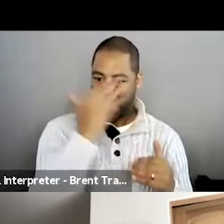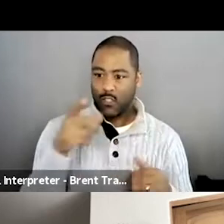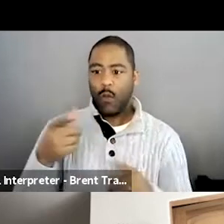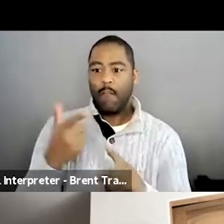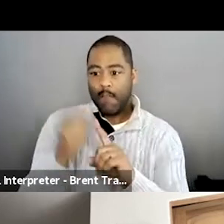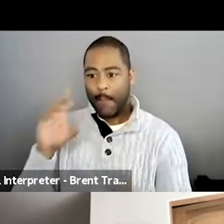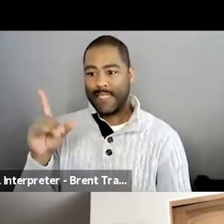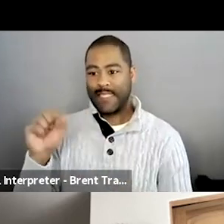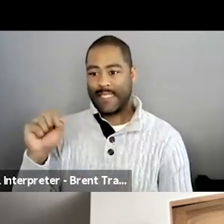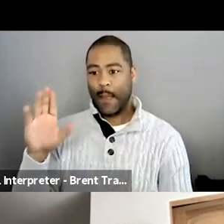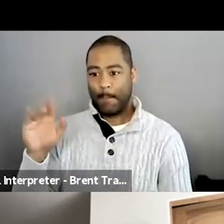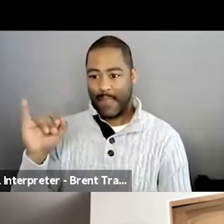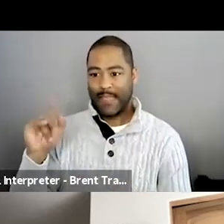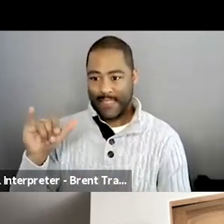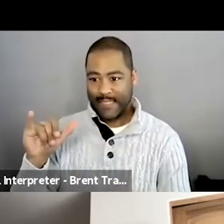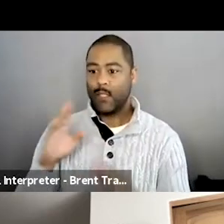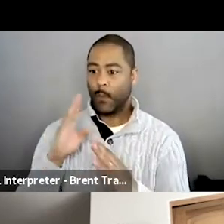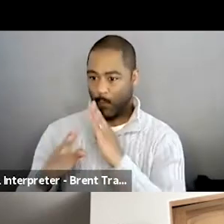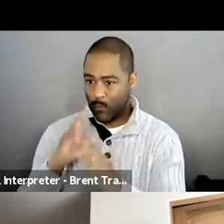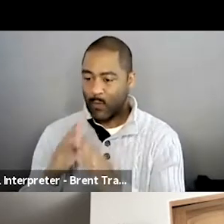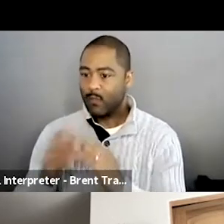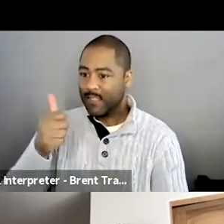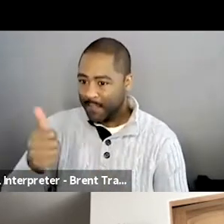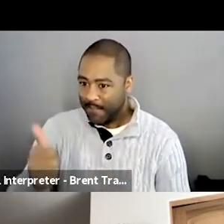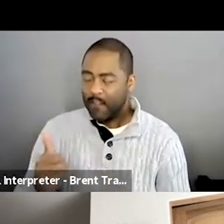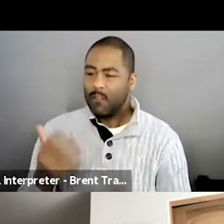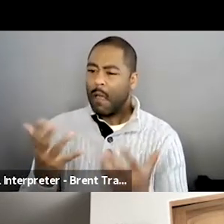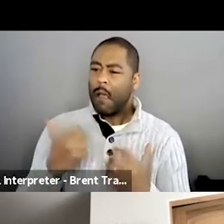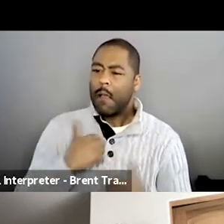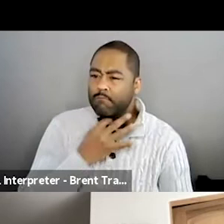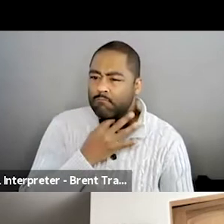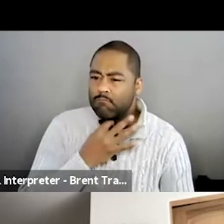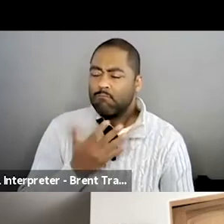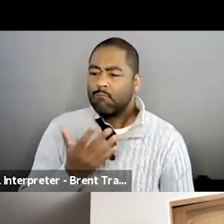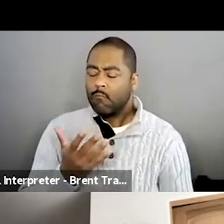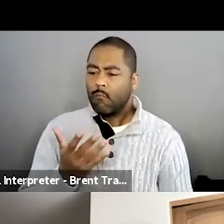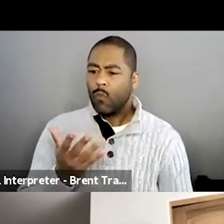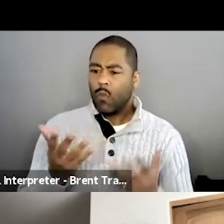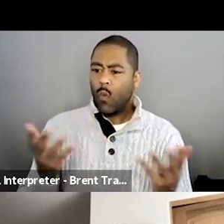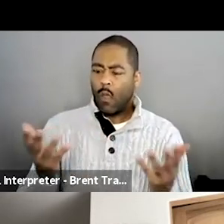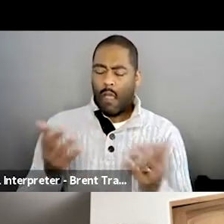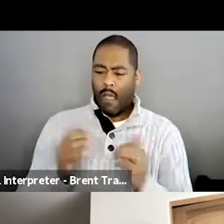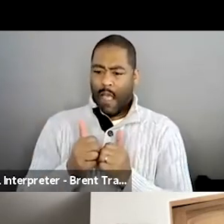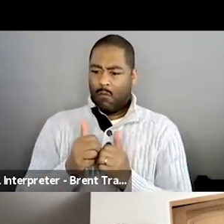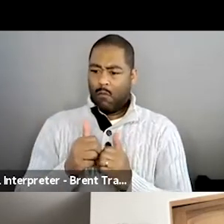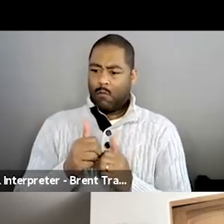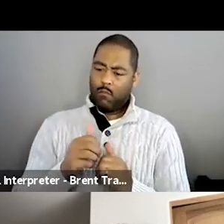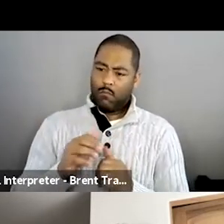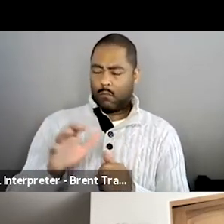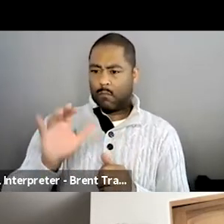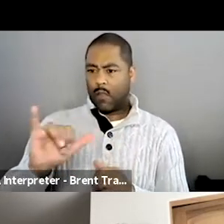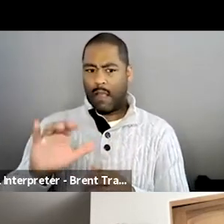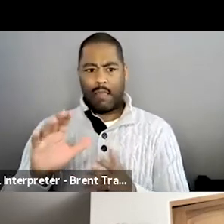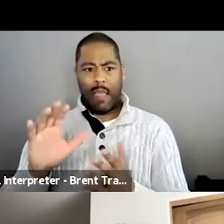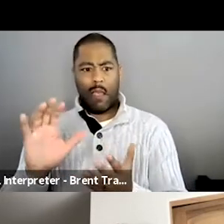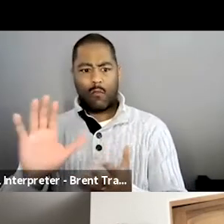community. And, you know, and I want to, I want to ask you, you know, what, what that meant for you and, you know, what you were able to bring